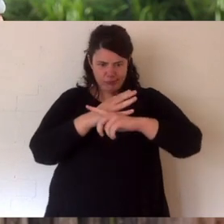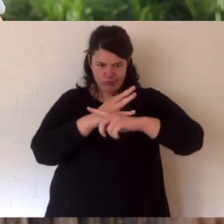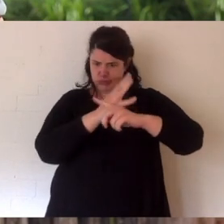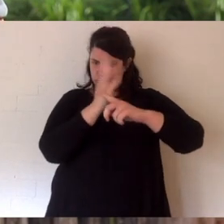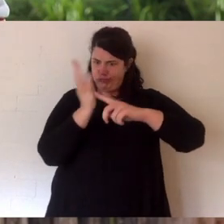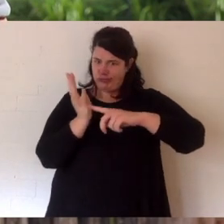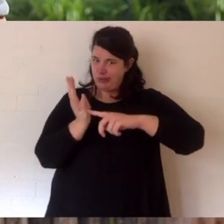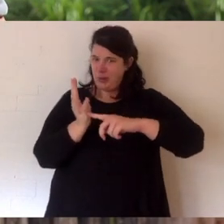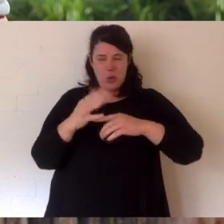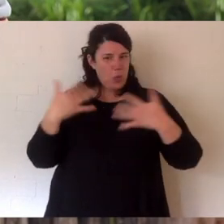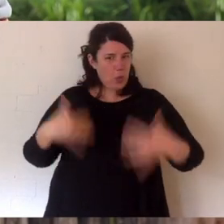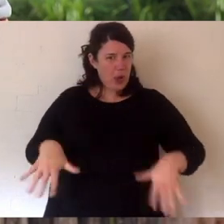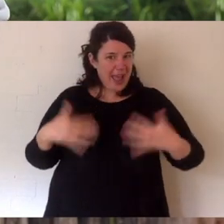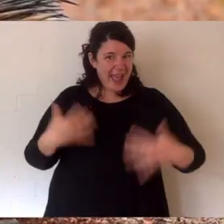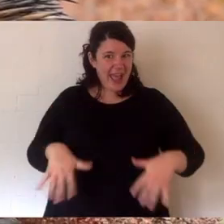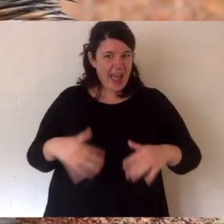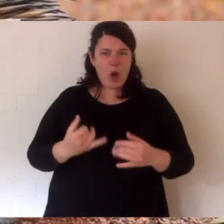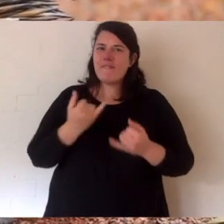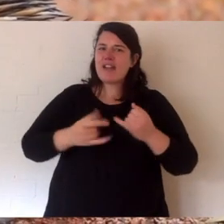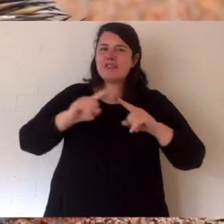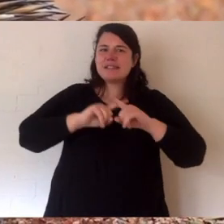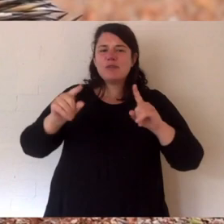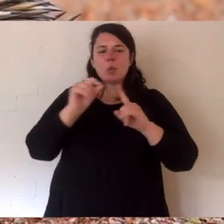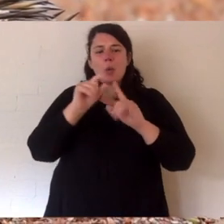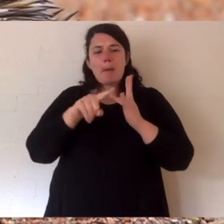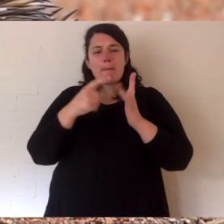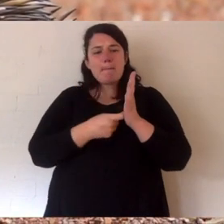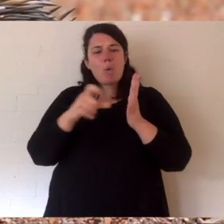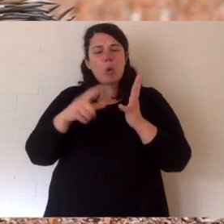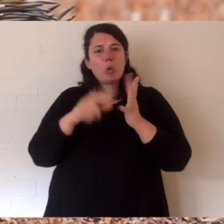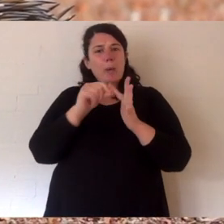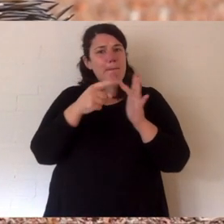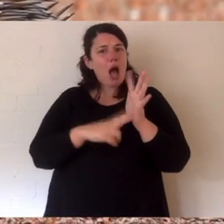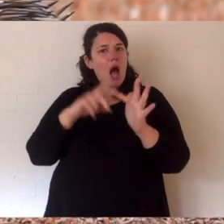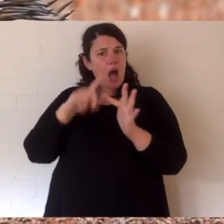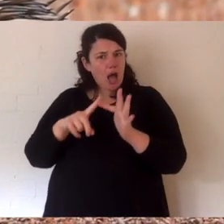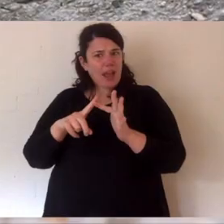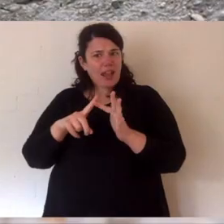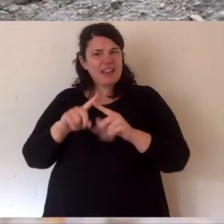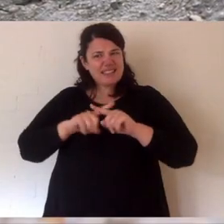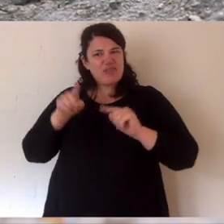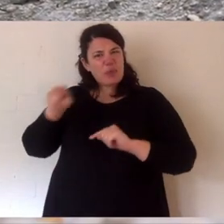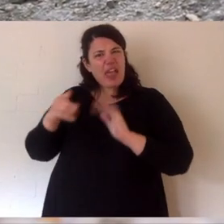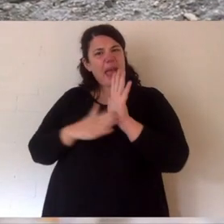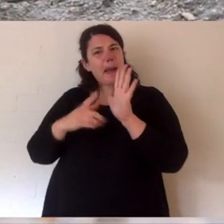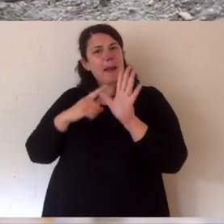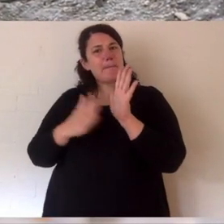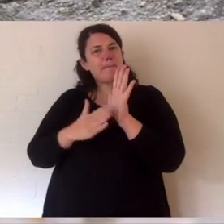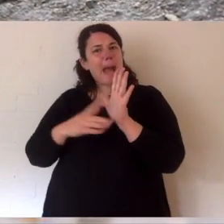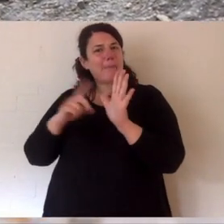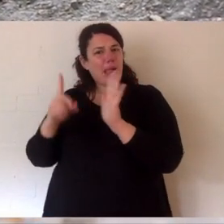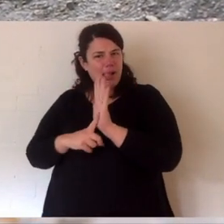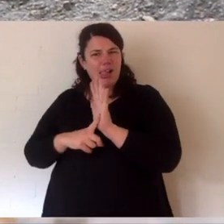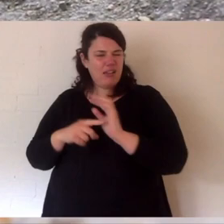Now, the first thing is these spines. They're incredible. And they're very different to porcupines. Echidnas are monotremes.